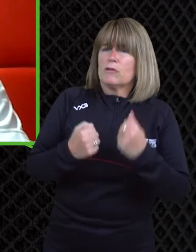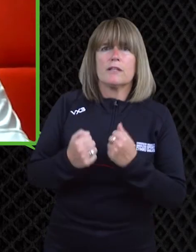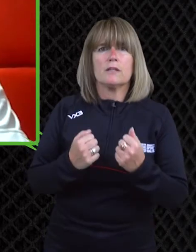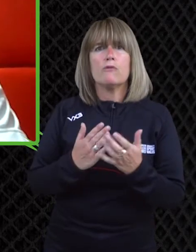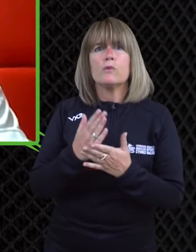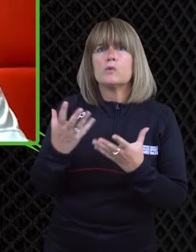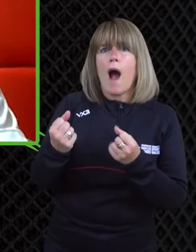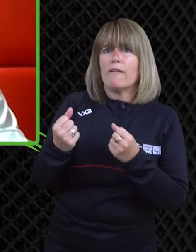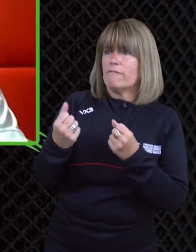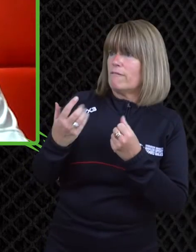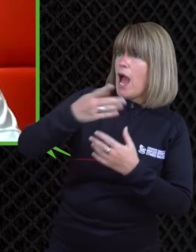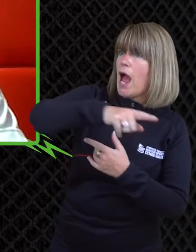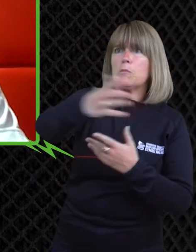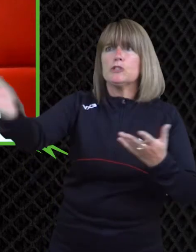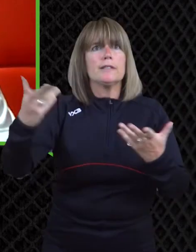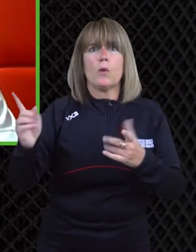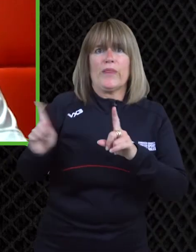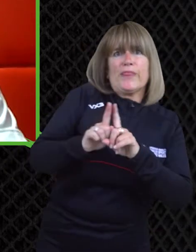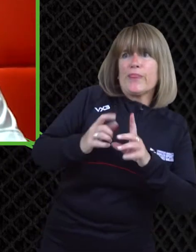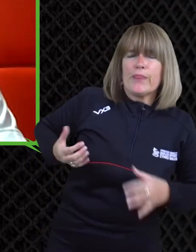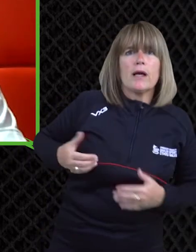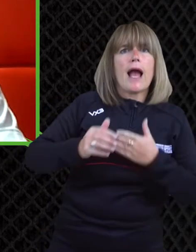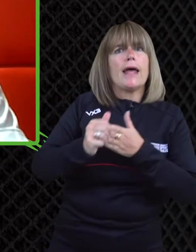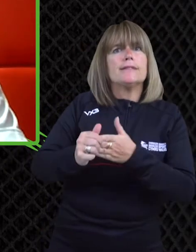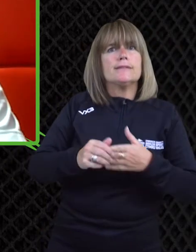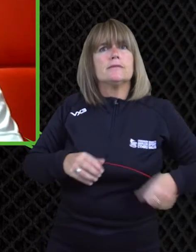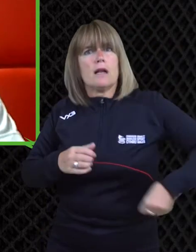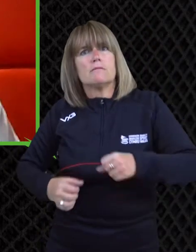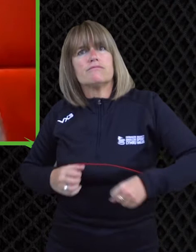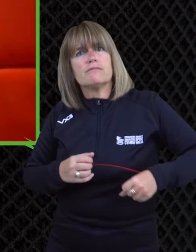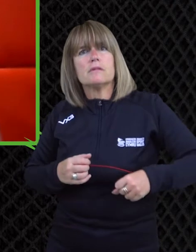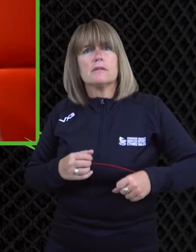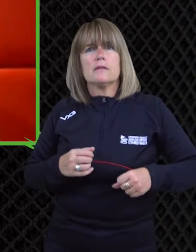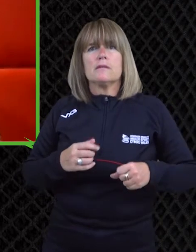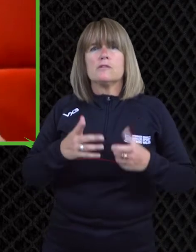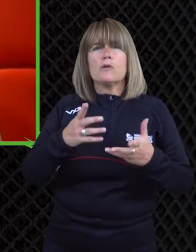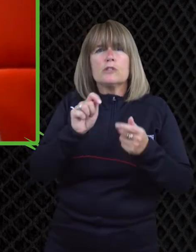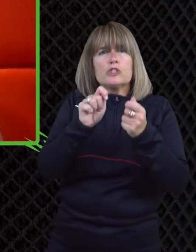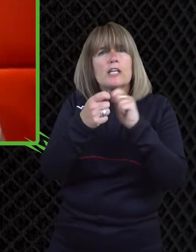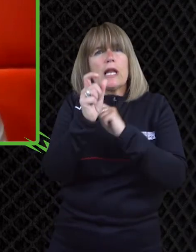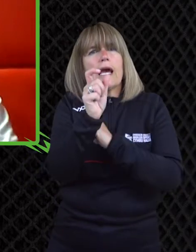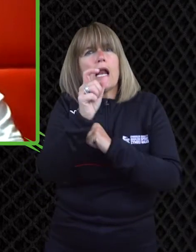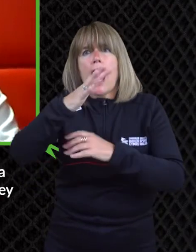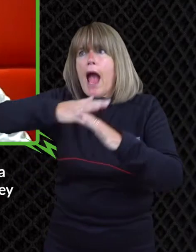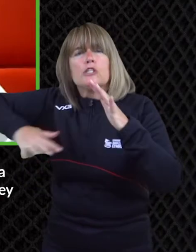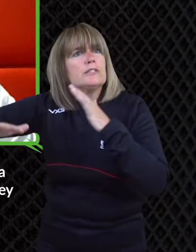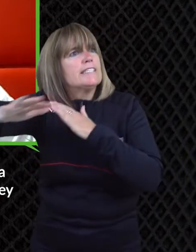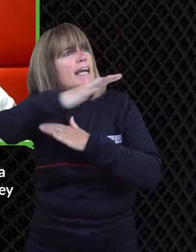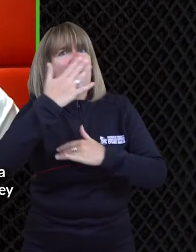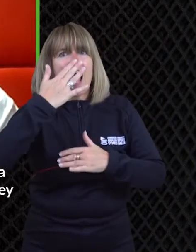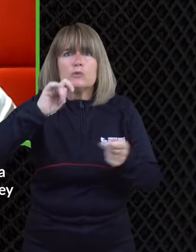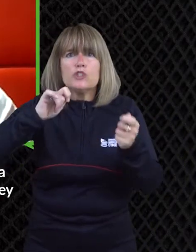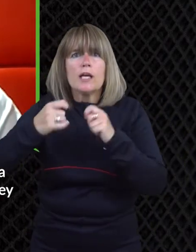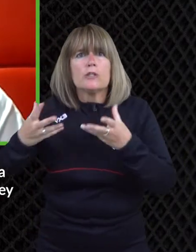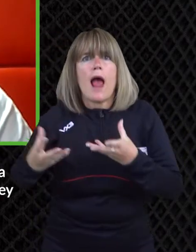just you know i definitely felt this with visually impaired running and learning all about that you know there are a lot of